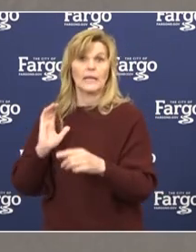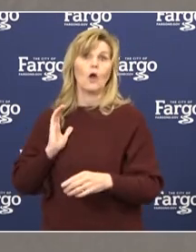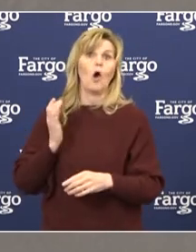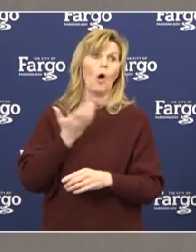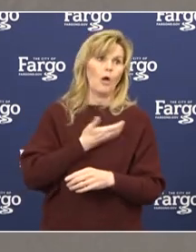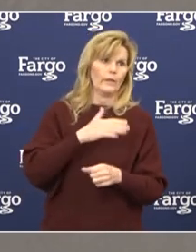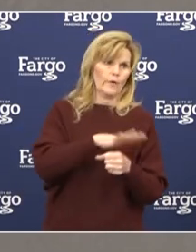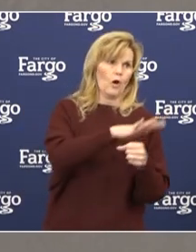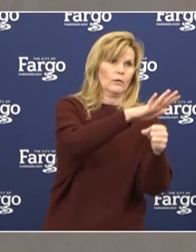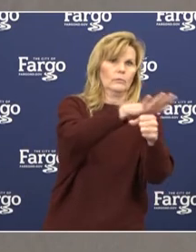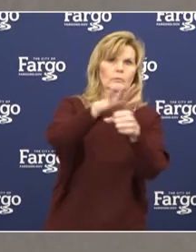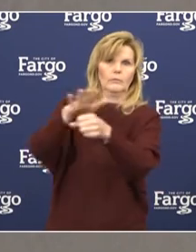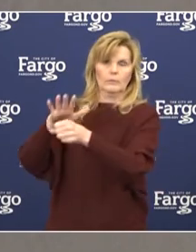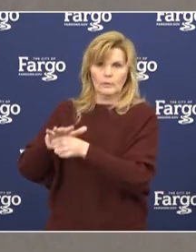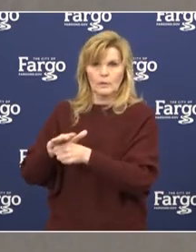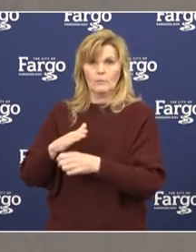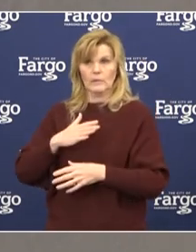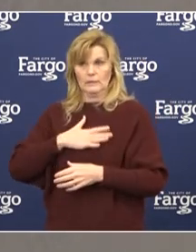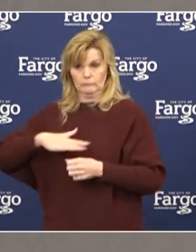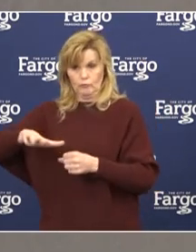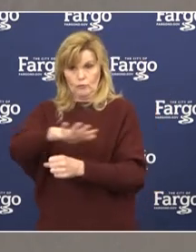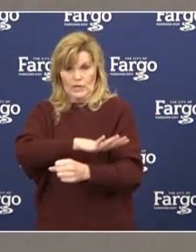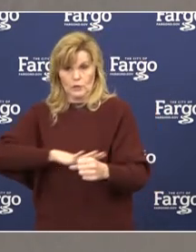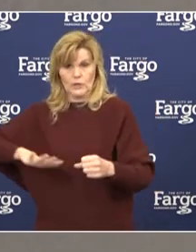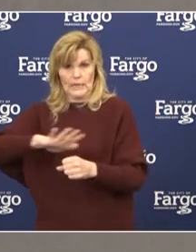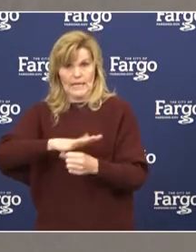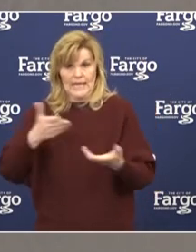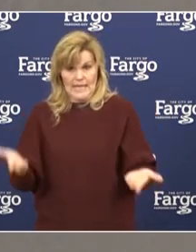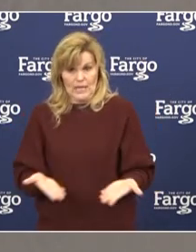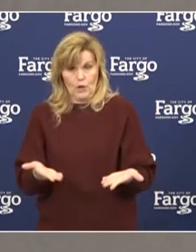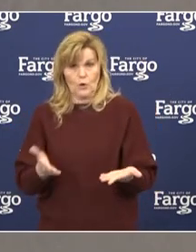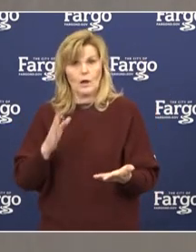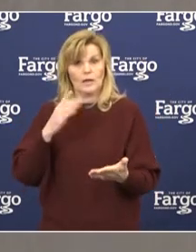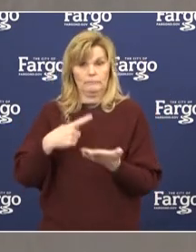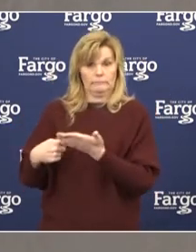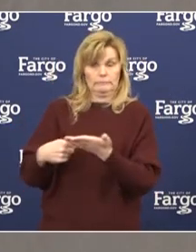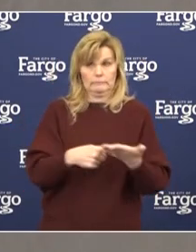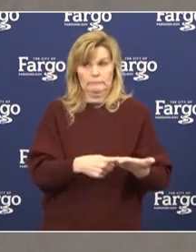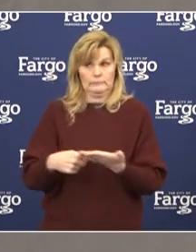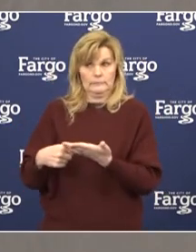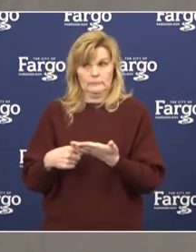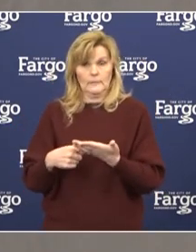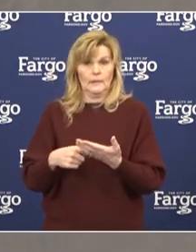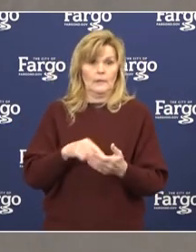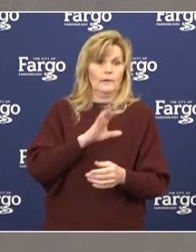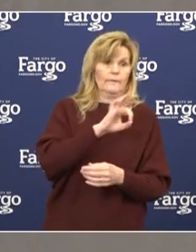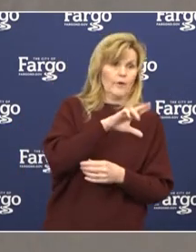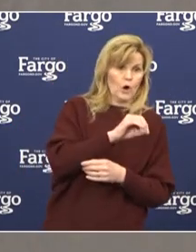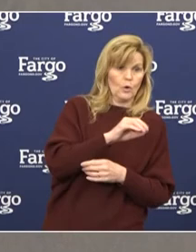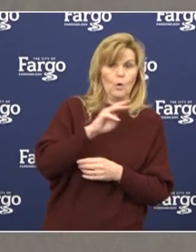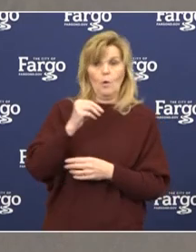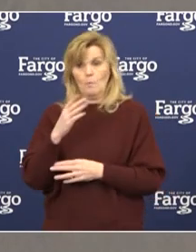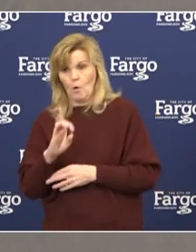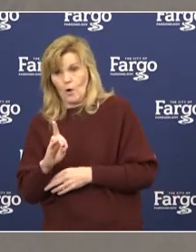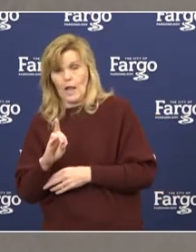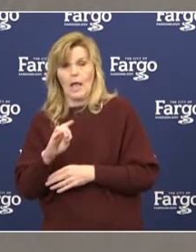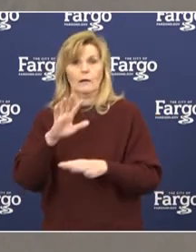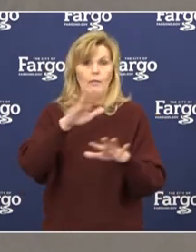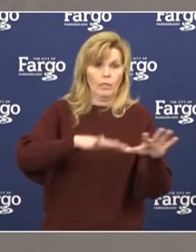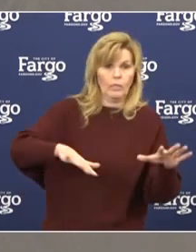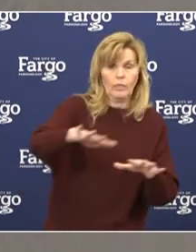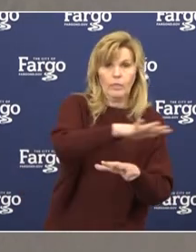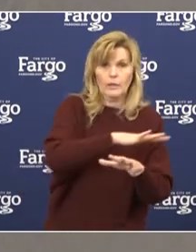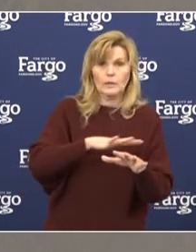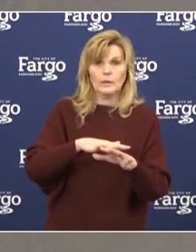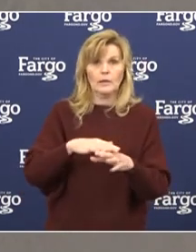regionally. I know that there's been some discussion about our jurisdictions conducting business, what this is going